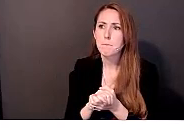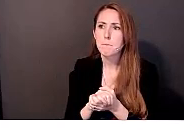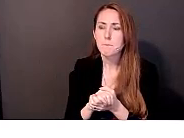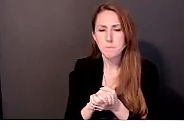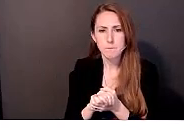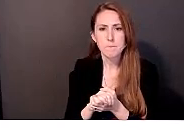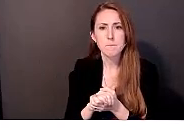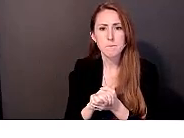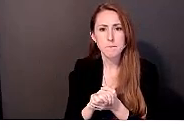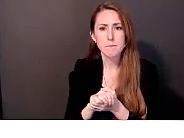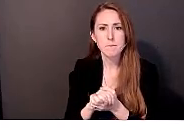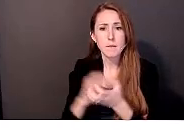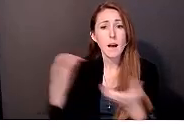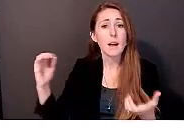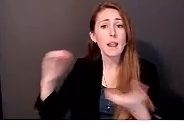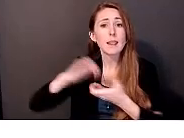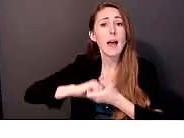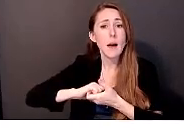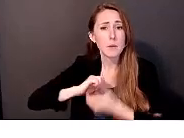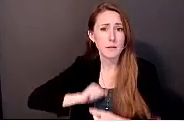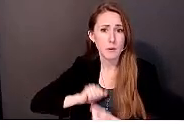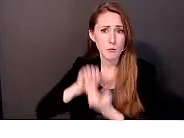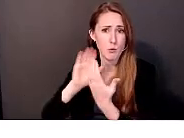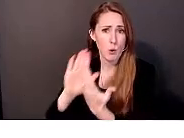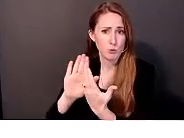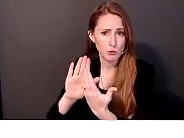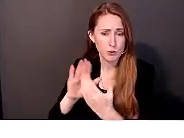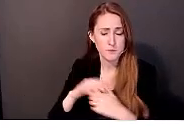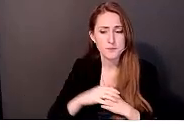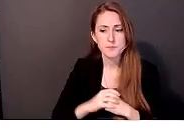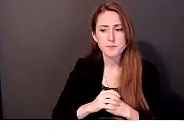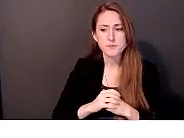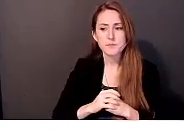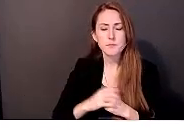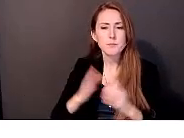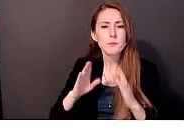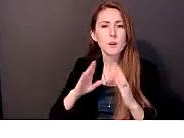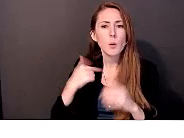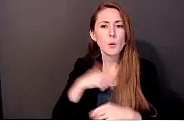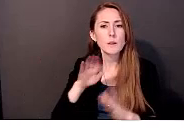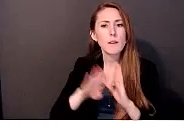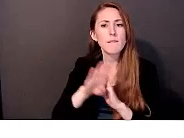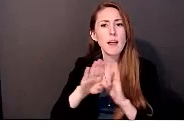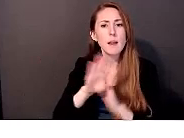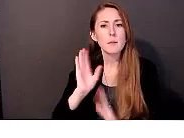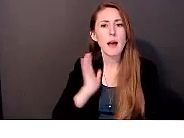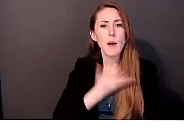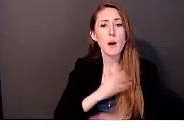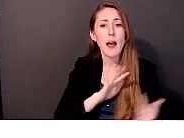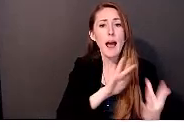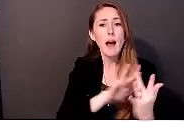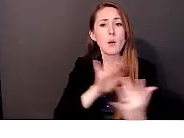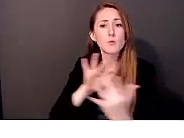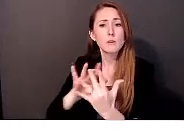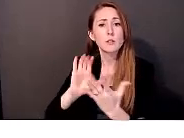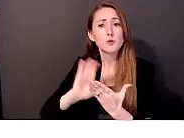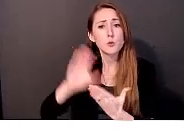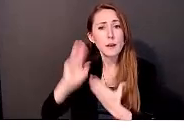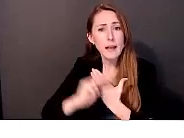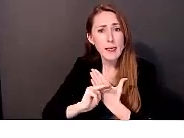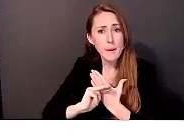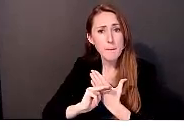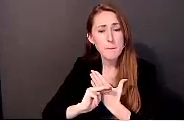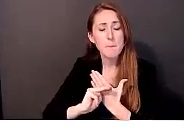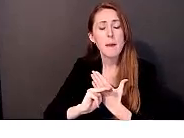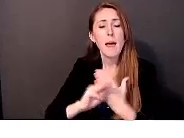all of our partners to develop this, um, rural outreach curriculum and peer support network is where we are at in